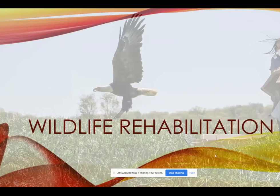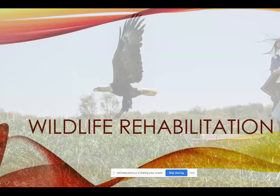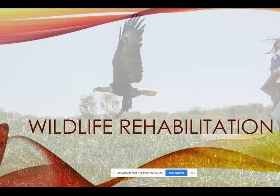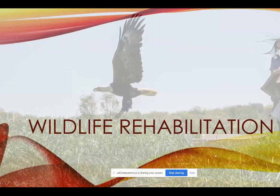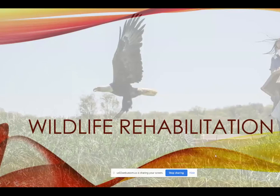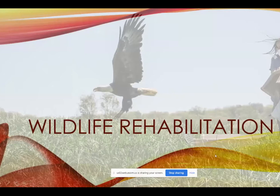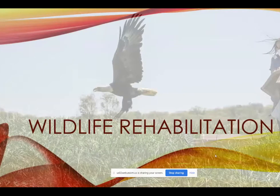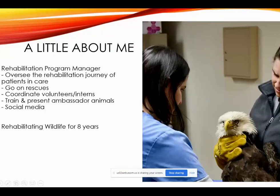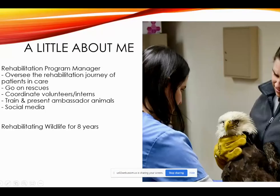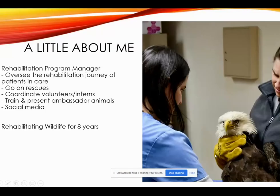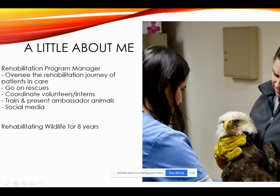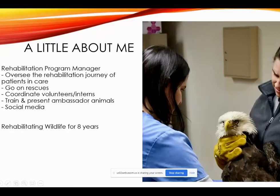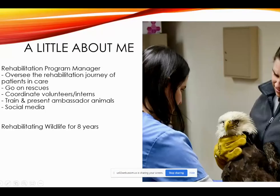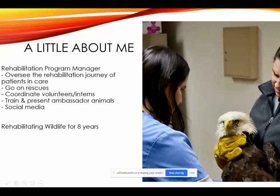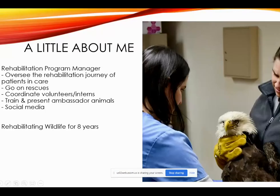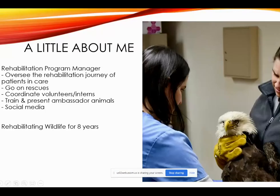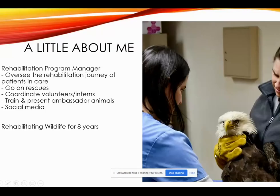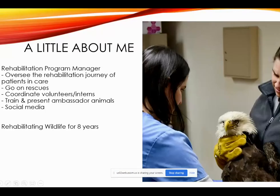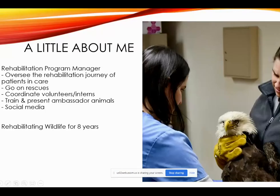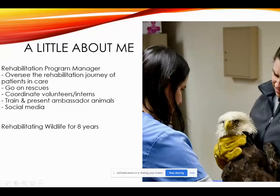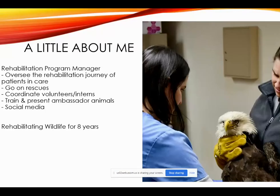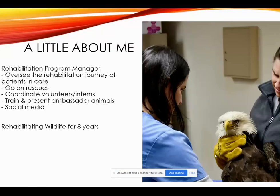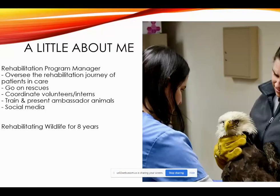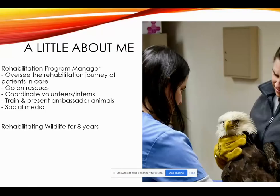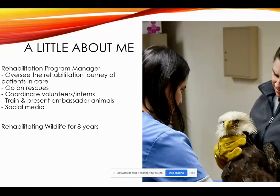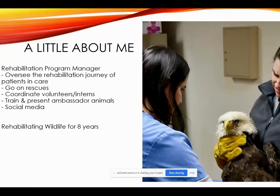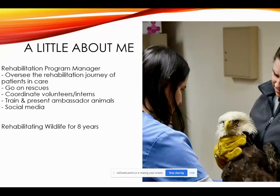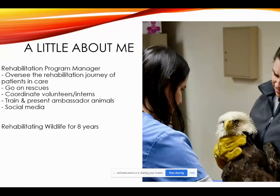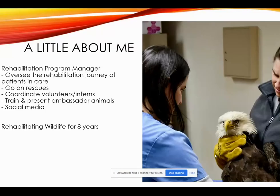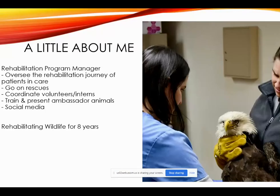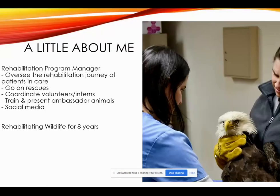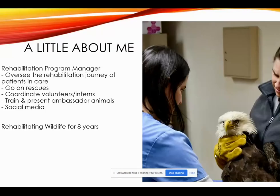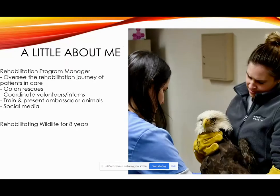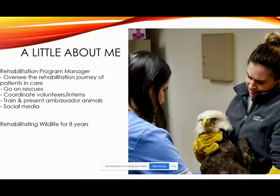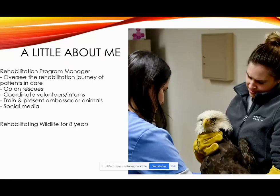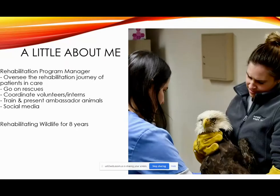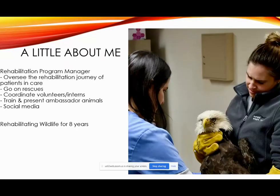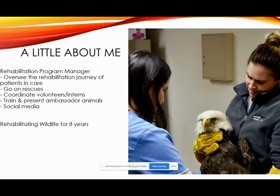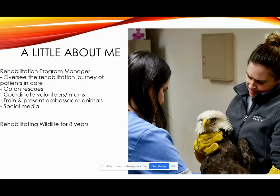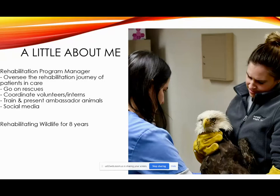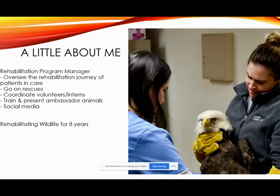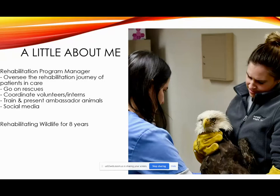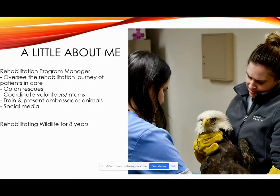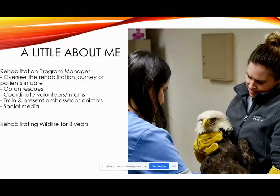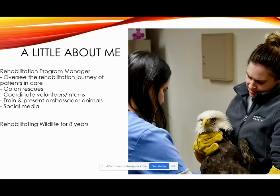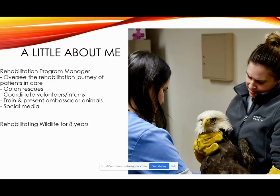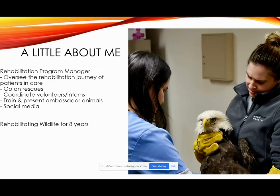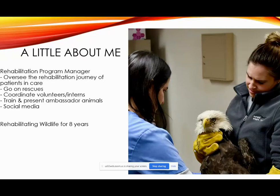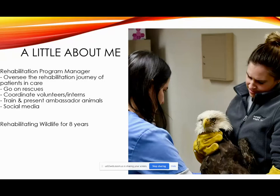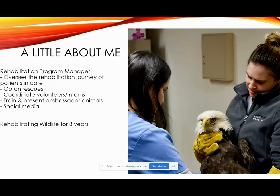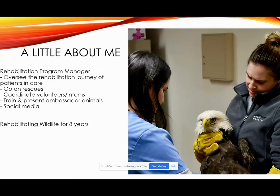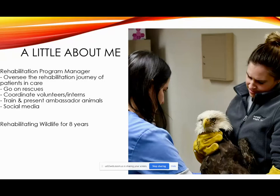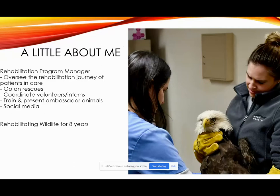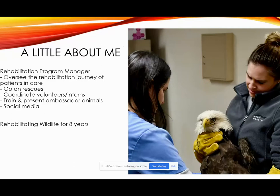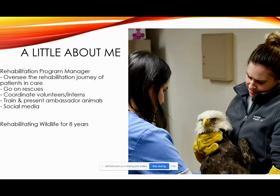Awesome. So just a brief introduction about me real quick. My official title here is the